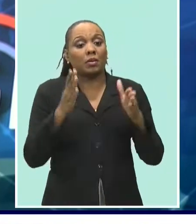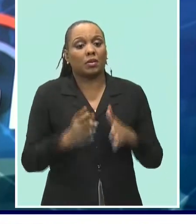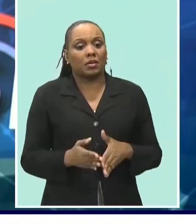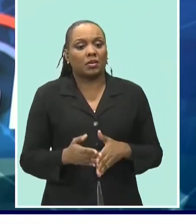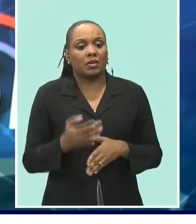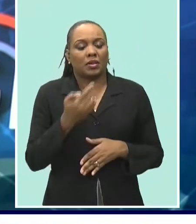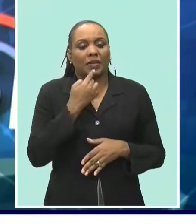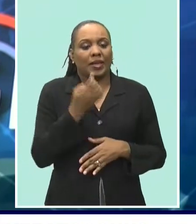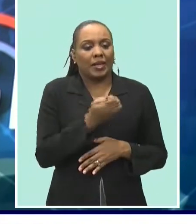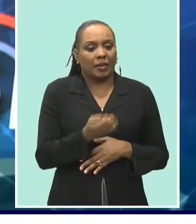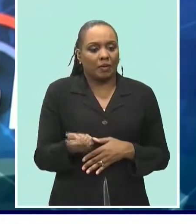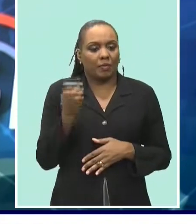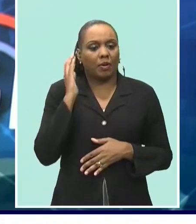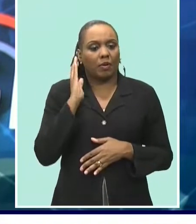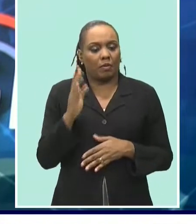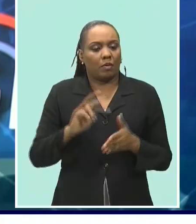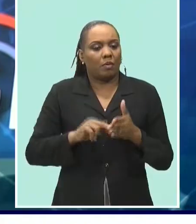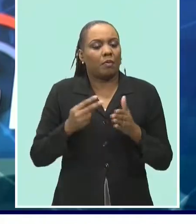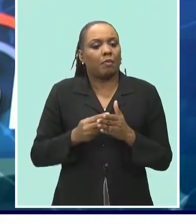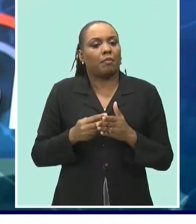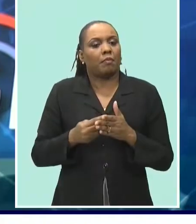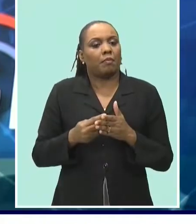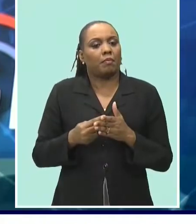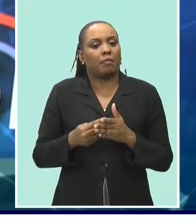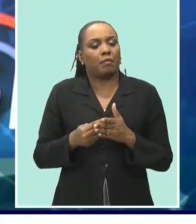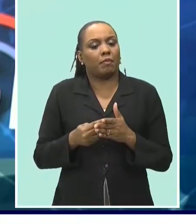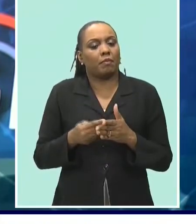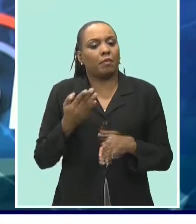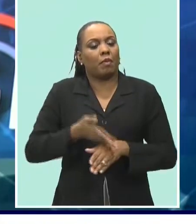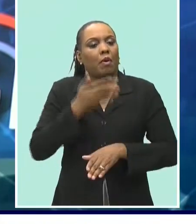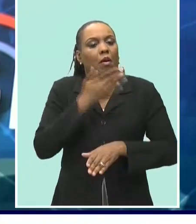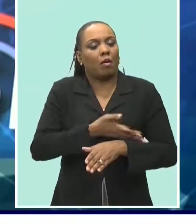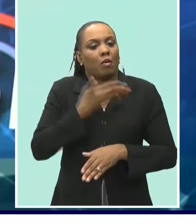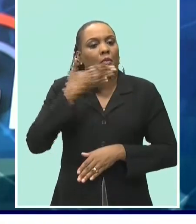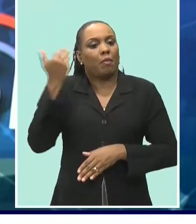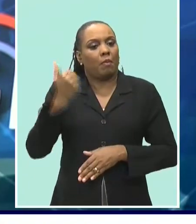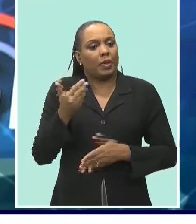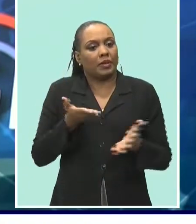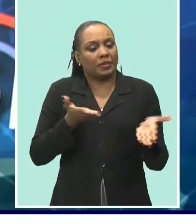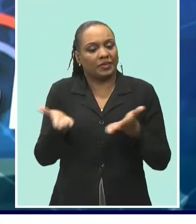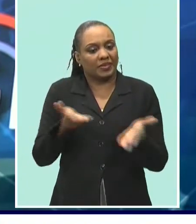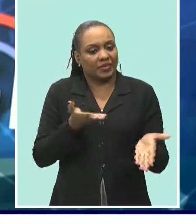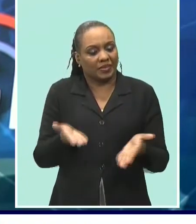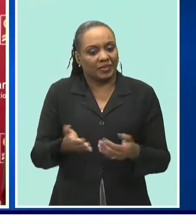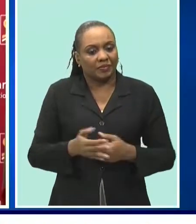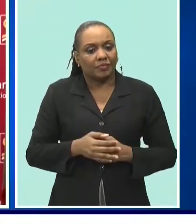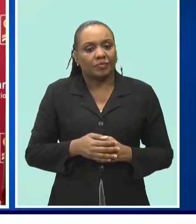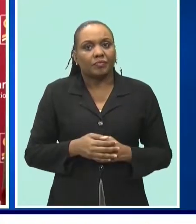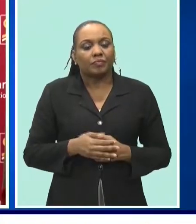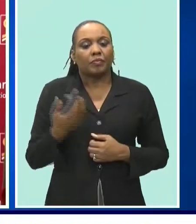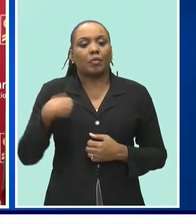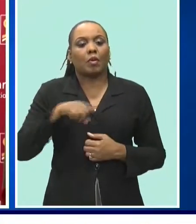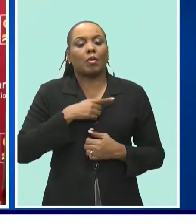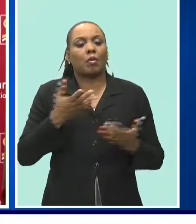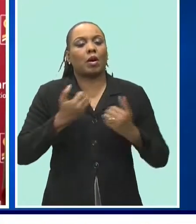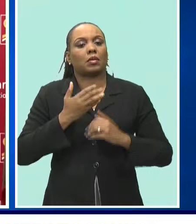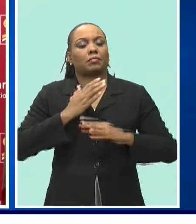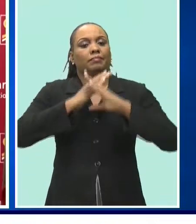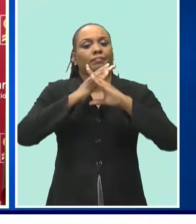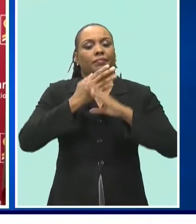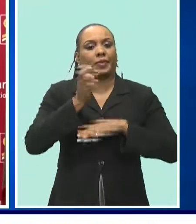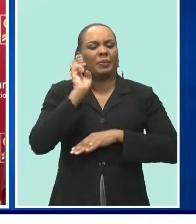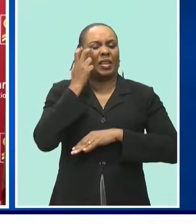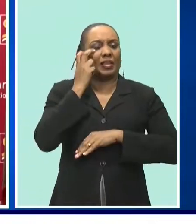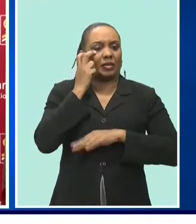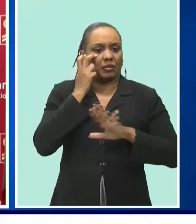colonel jeffrey bostic notes the equipment will expand the hospital services the problem of preventable blindness is not